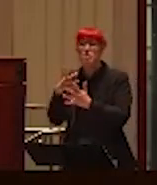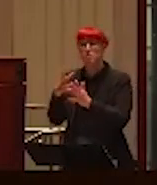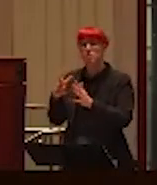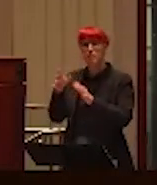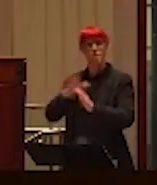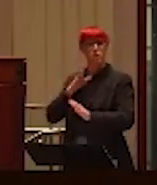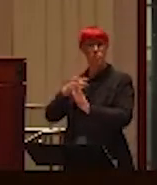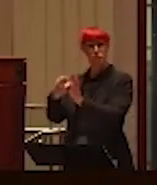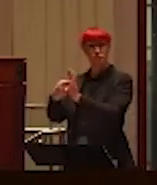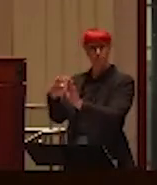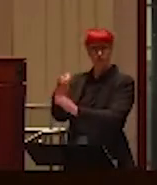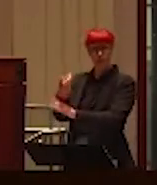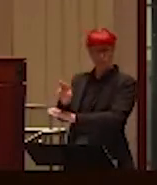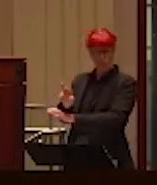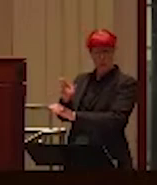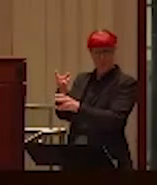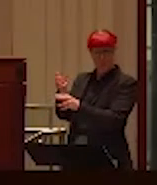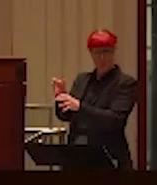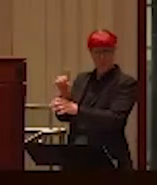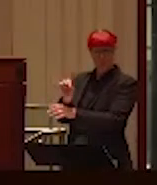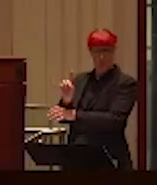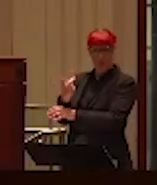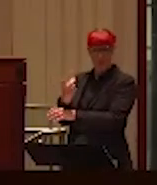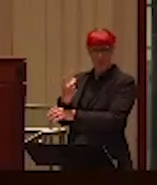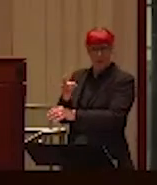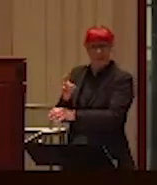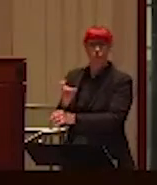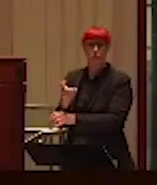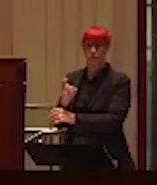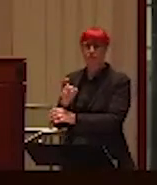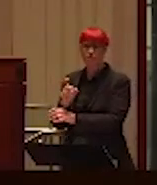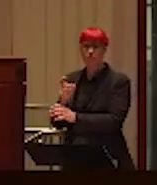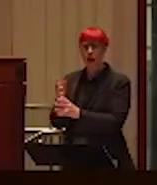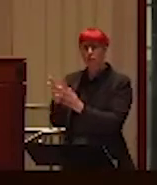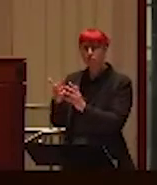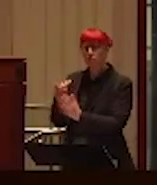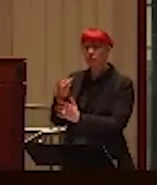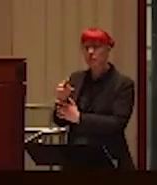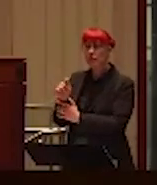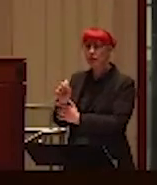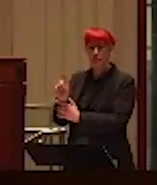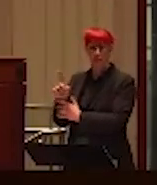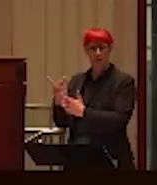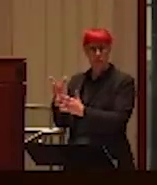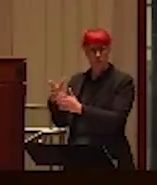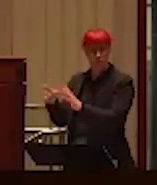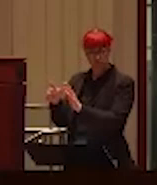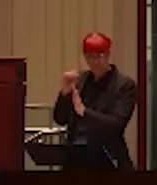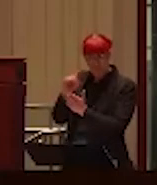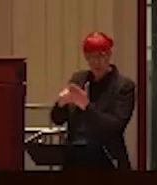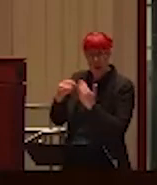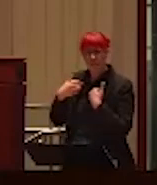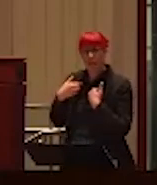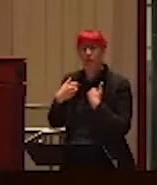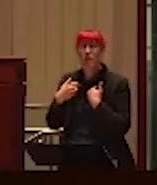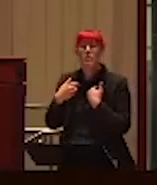they definitely have trauma symptoms. And, so, part of the reason why I bring this up is that I, we have served through